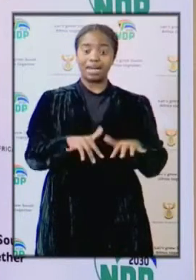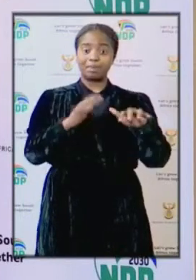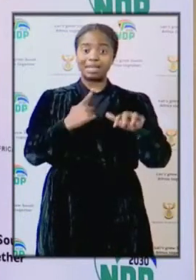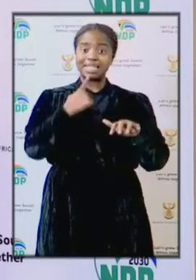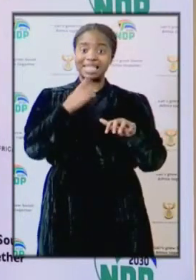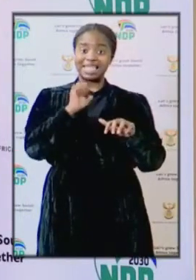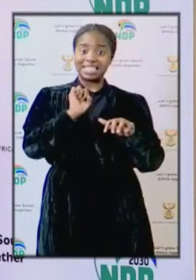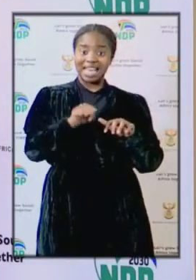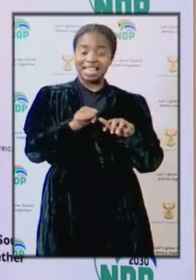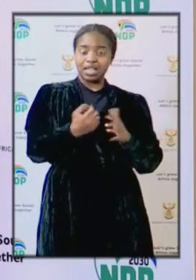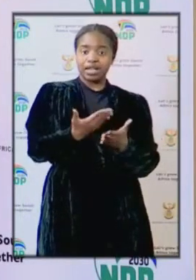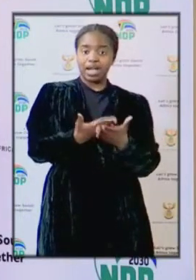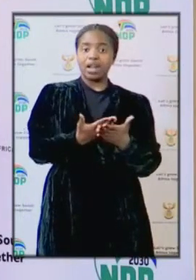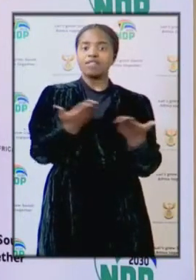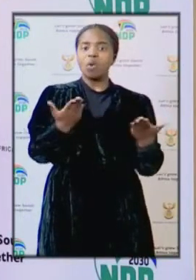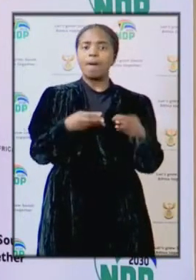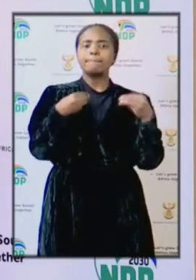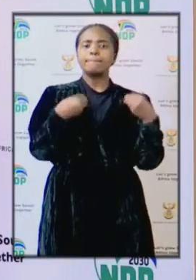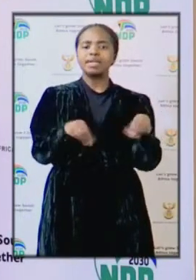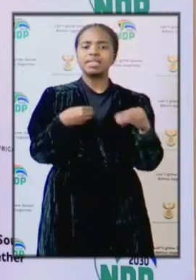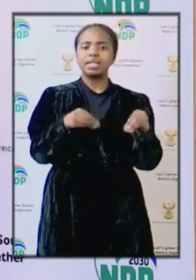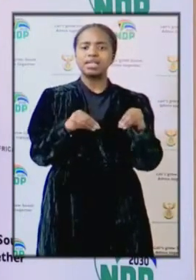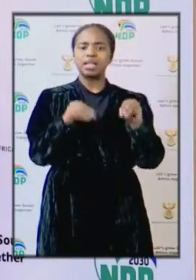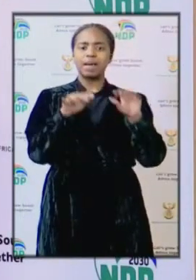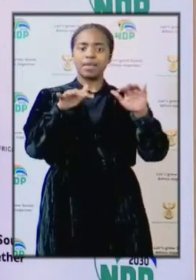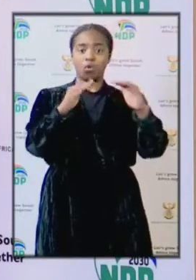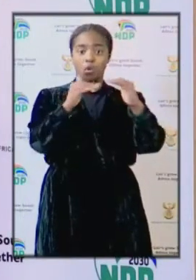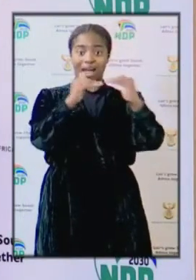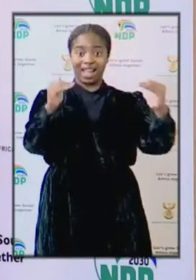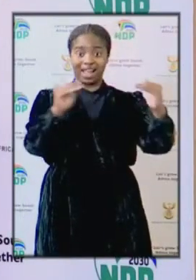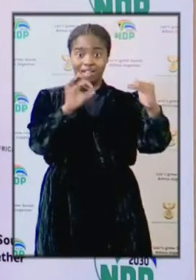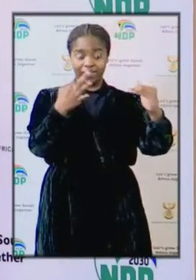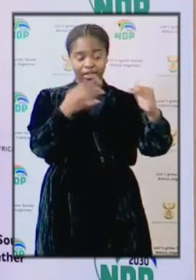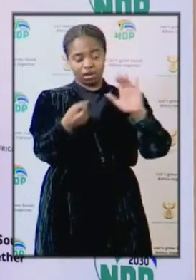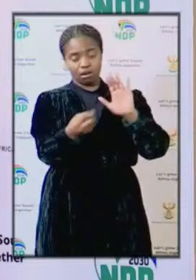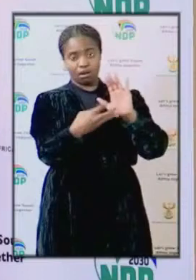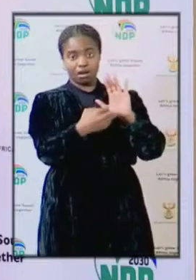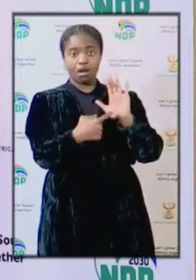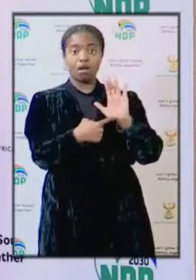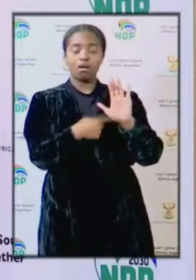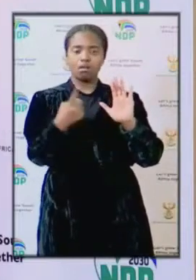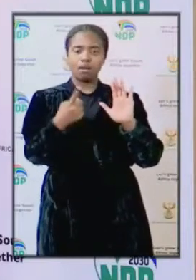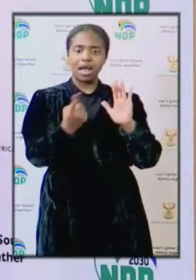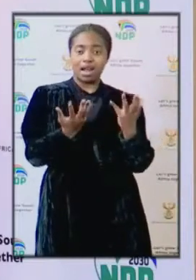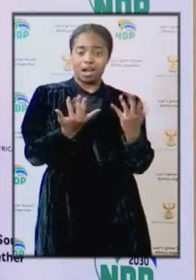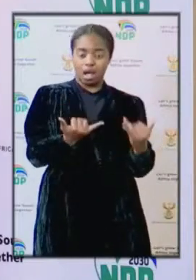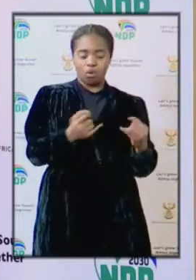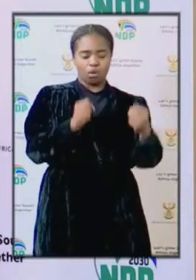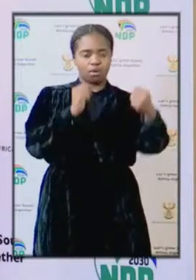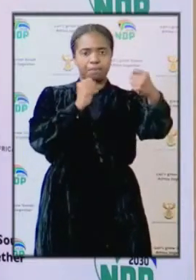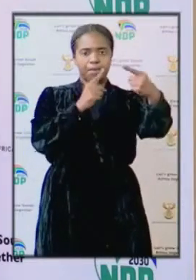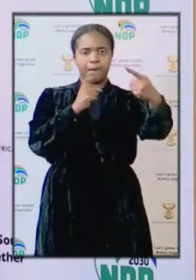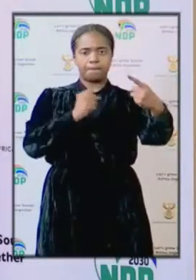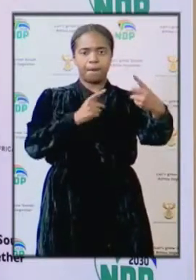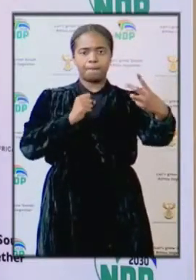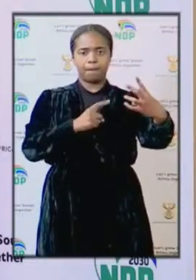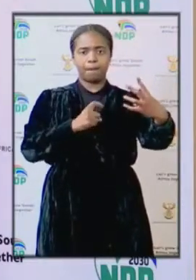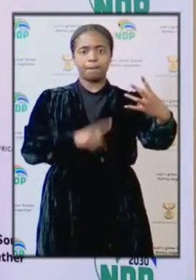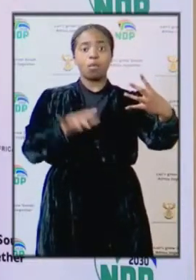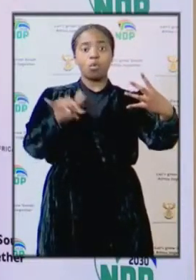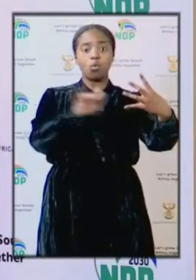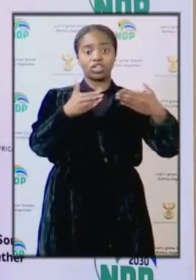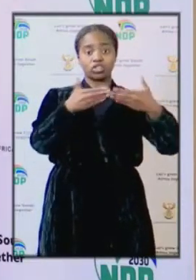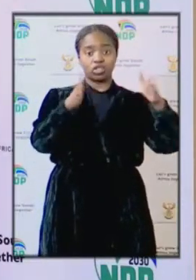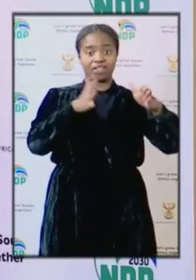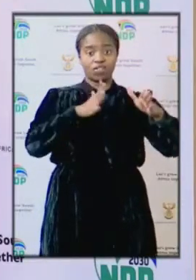permit tourism services for the categories as stated in the Gazetted Regulation. I will now highlight the areas that have been